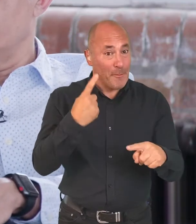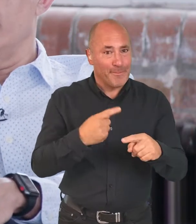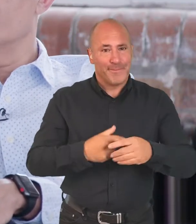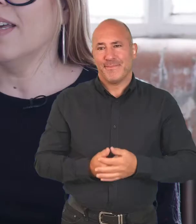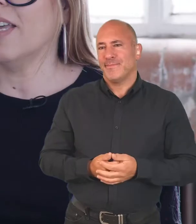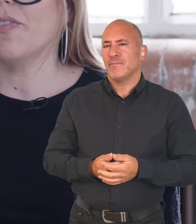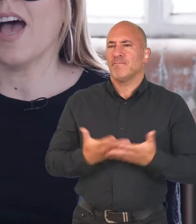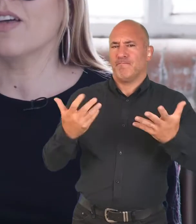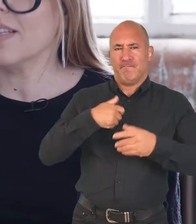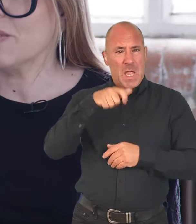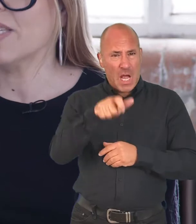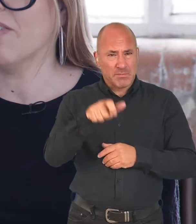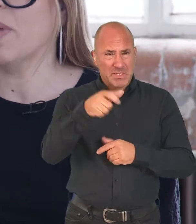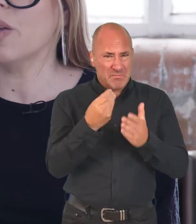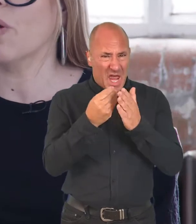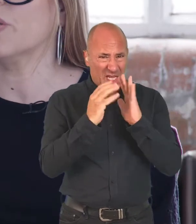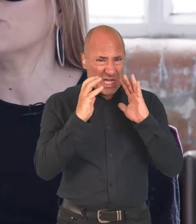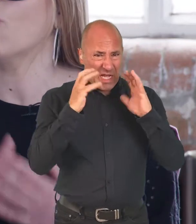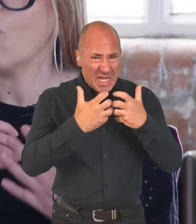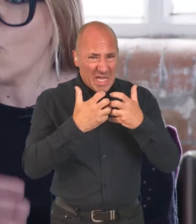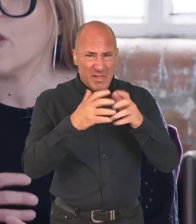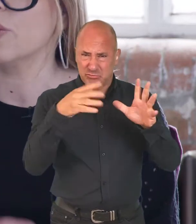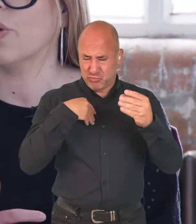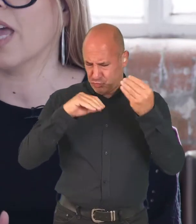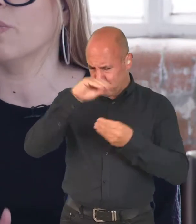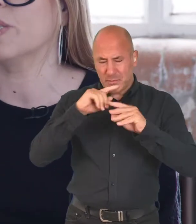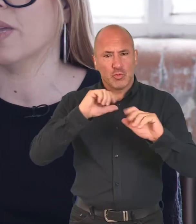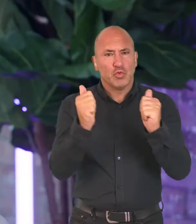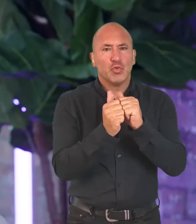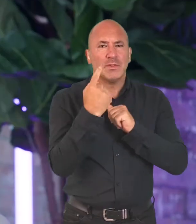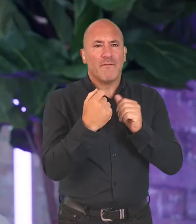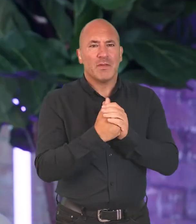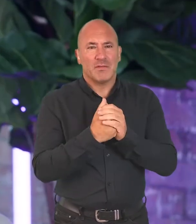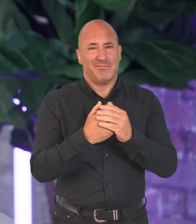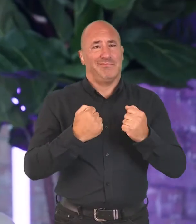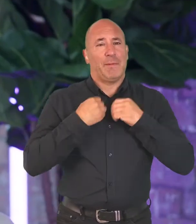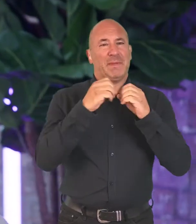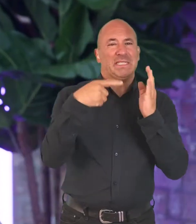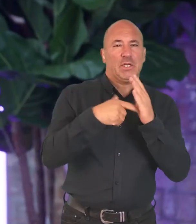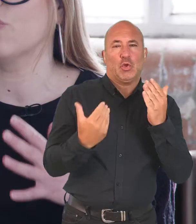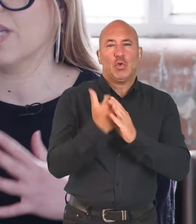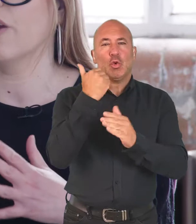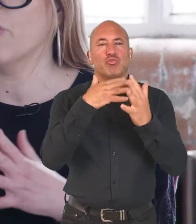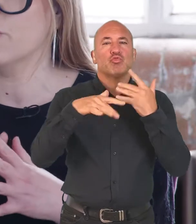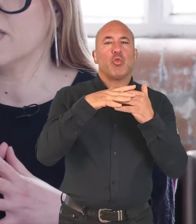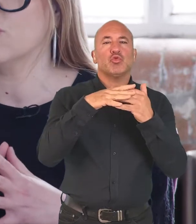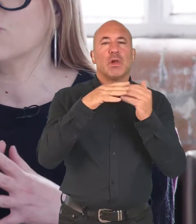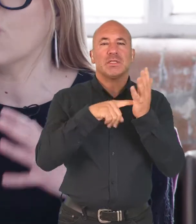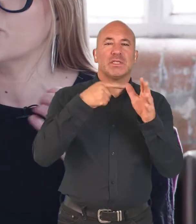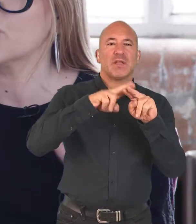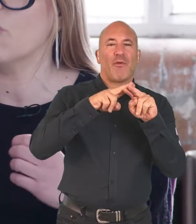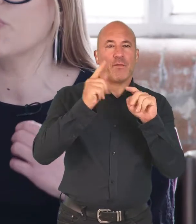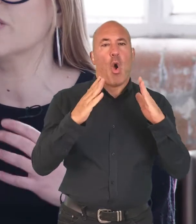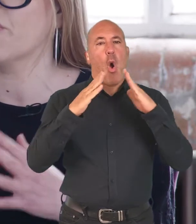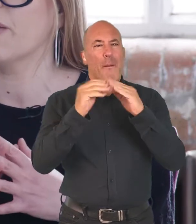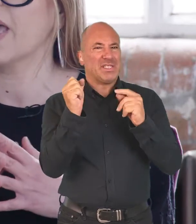urgently. If our customers have money worries, will always work out what's best for them. BT's brand new social tariff Home Essentials